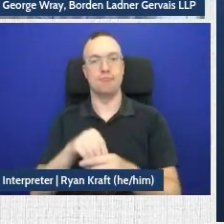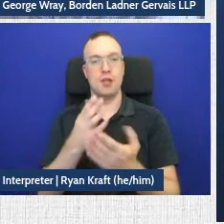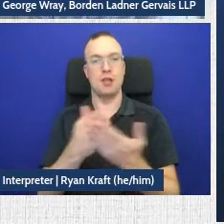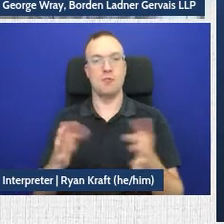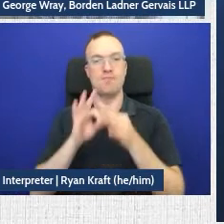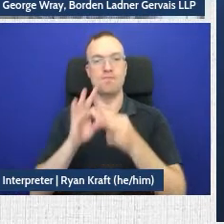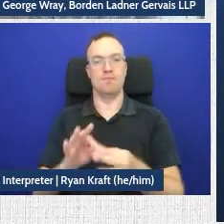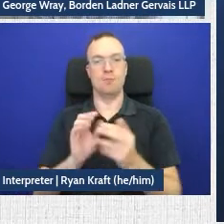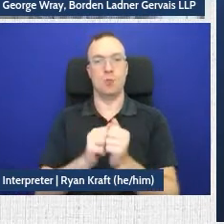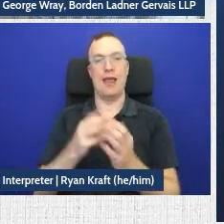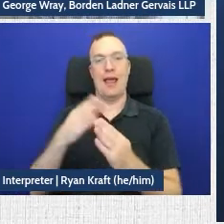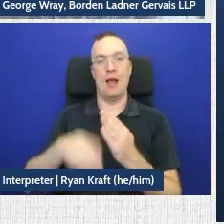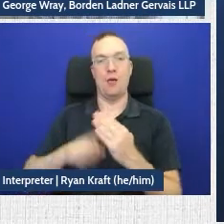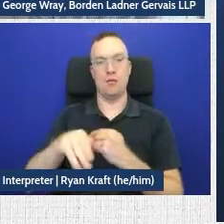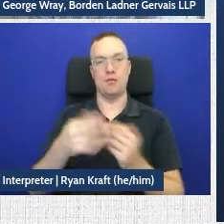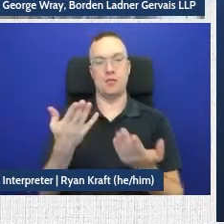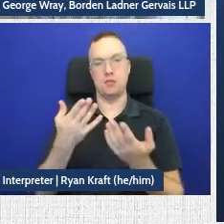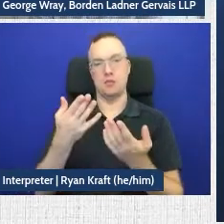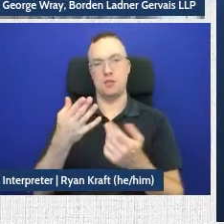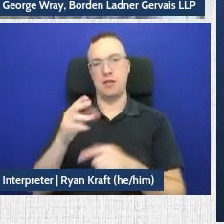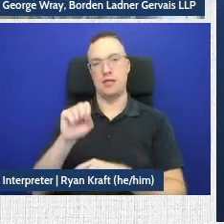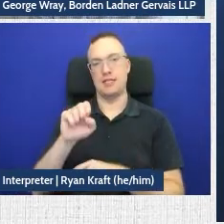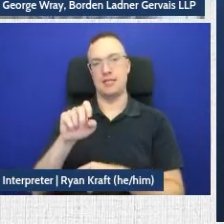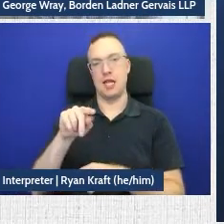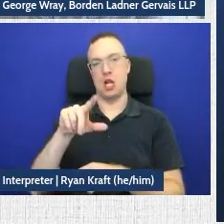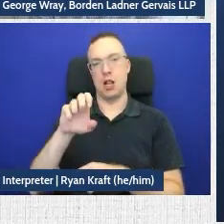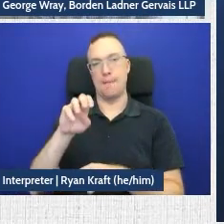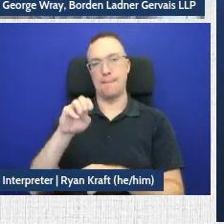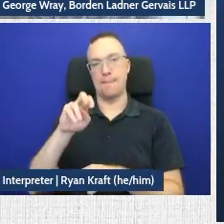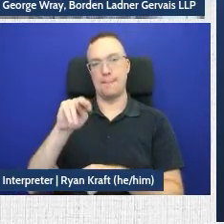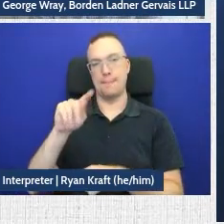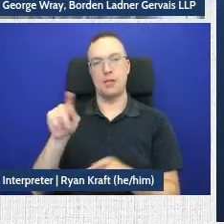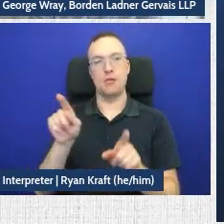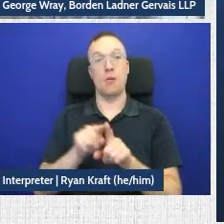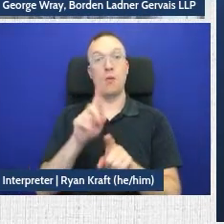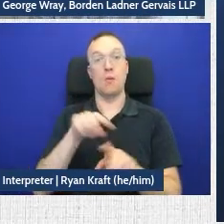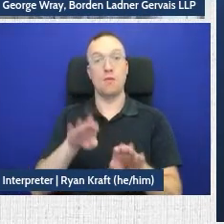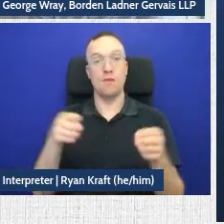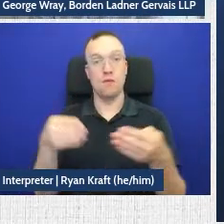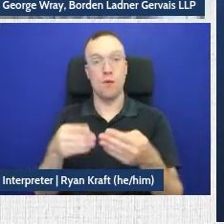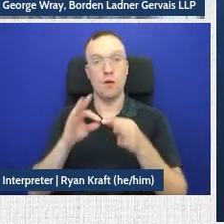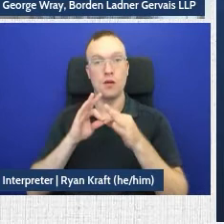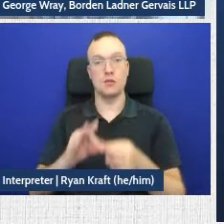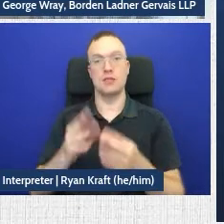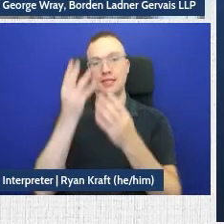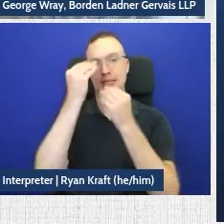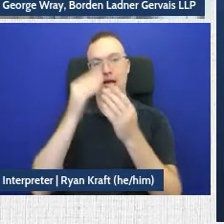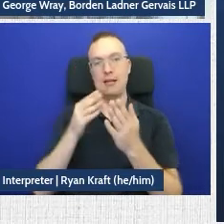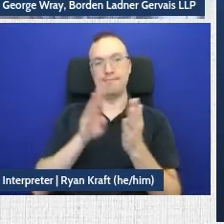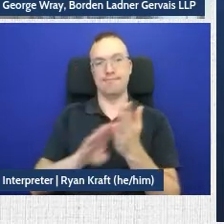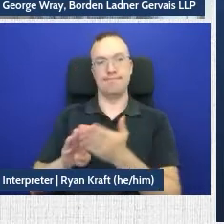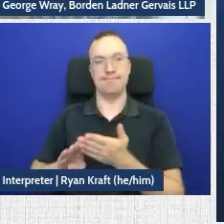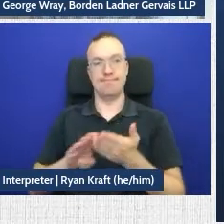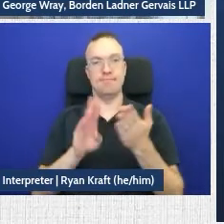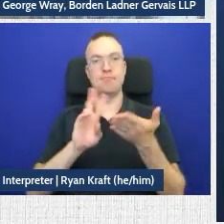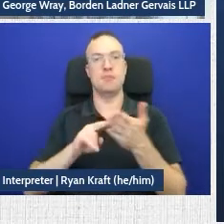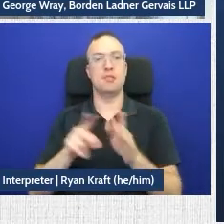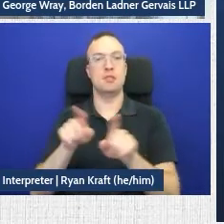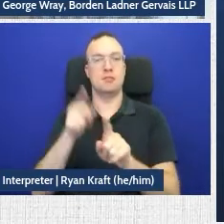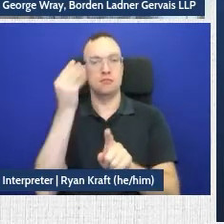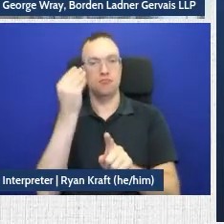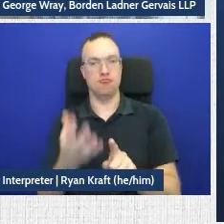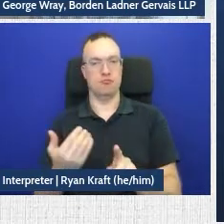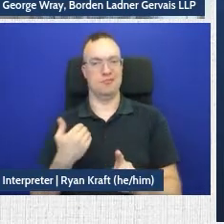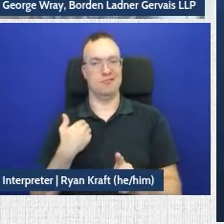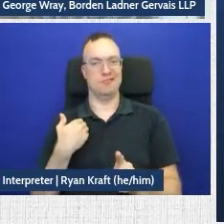related to the outcome of the settlement. And then we also focused on data cleanup. So again, as I mentioned, making